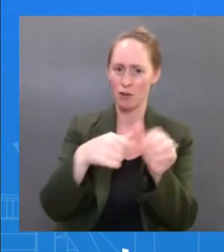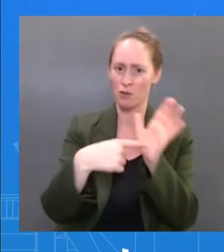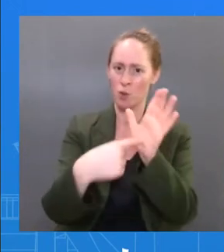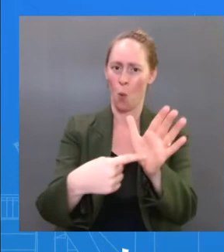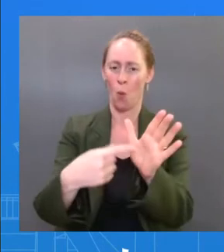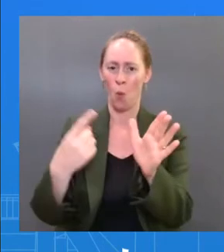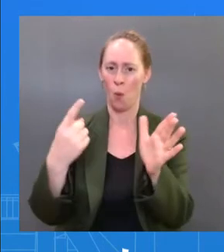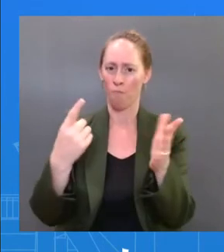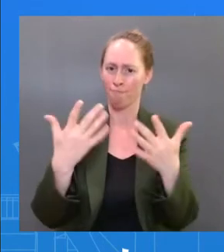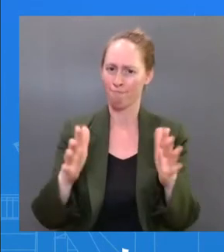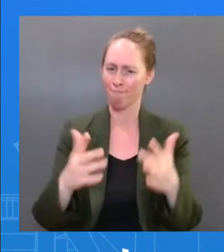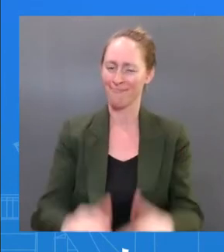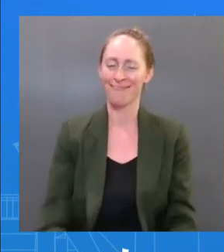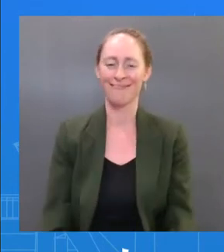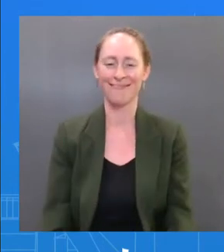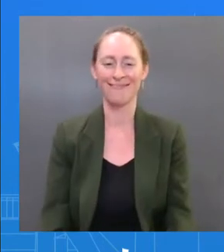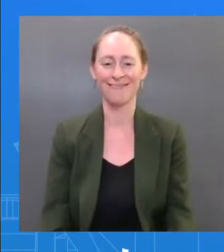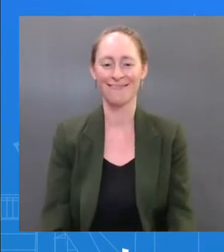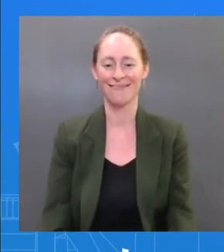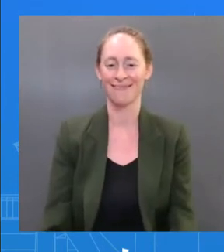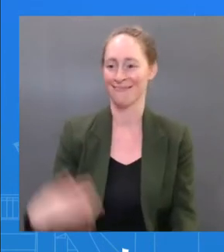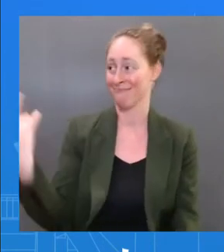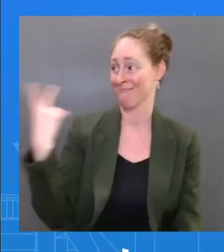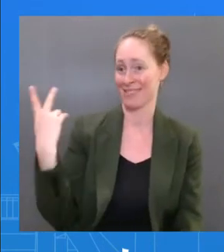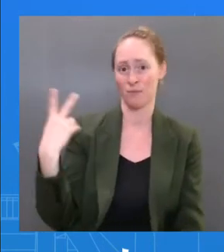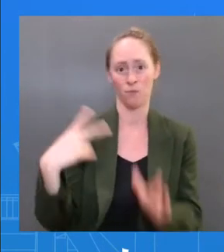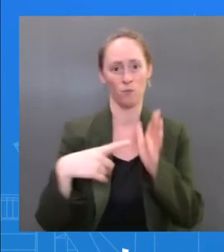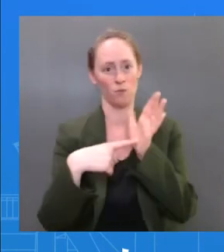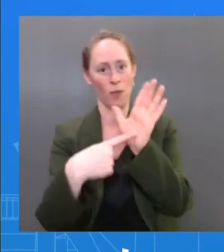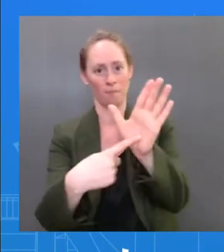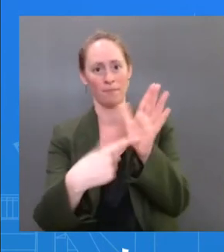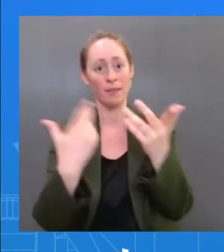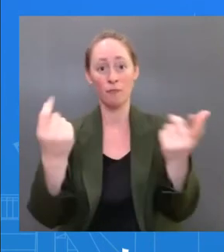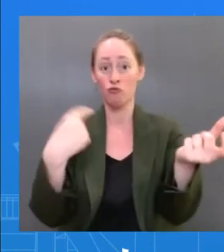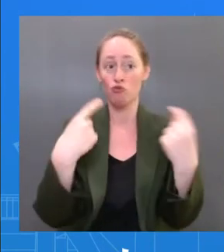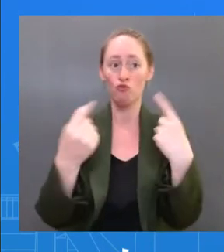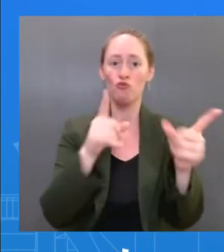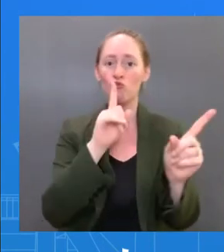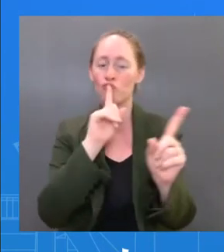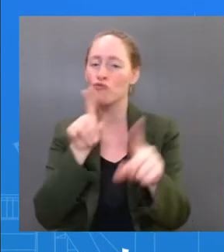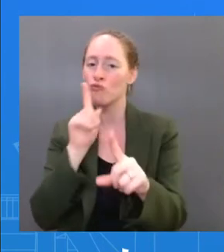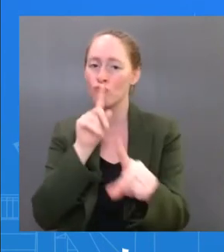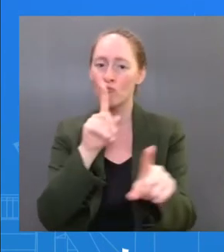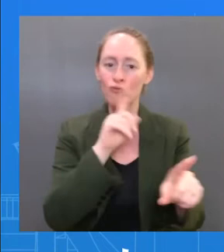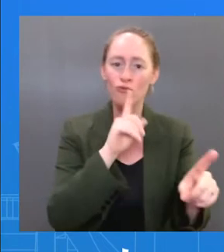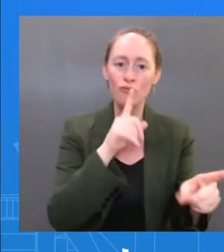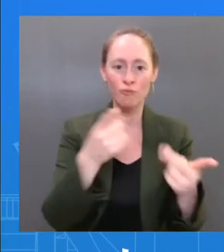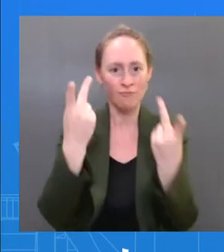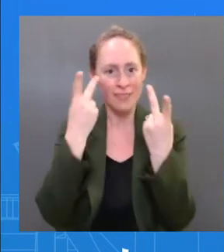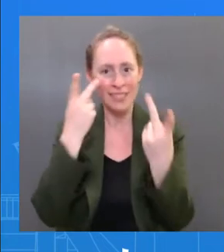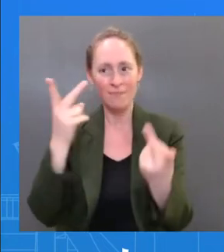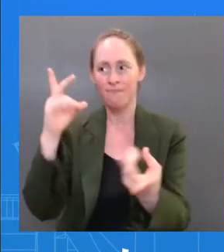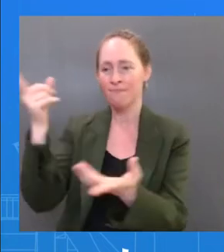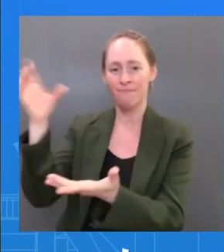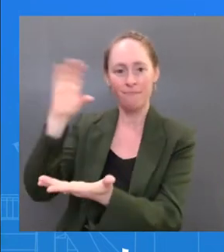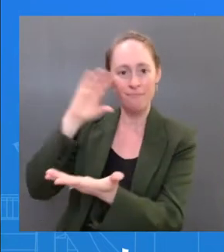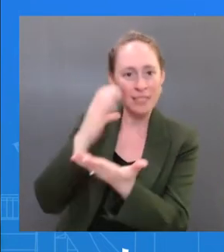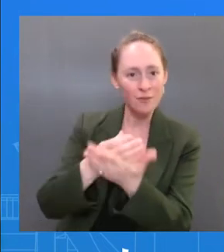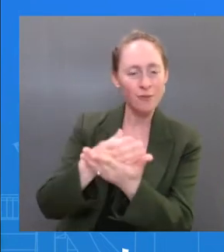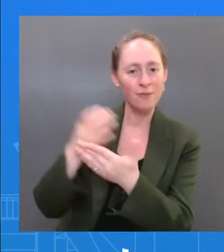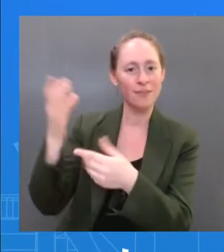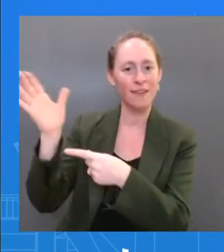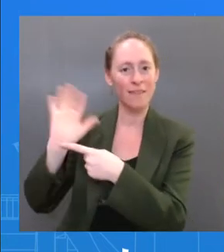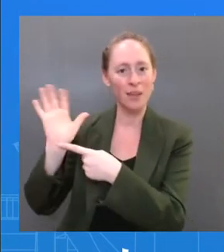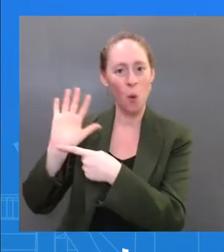and answering them. You saw a picture of the President. You saw a video of the President. And so, we are doing this